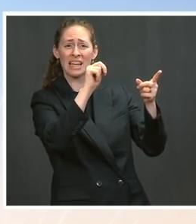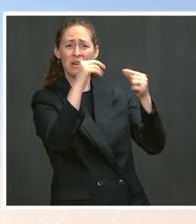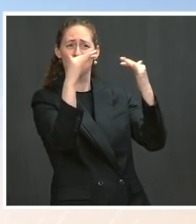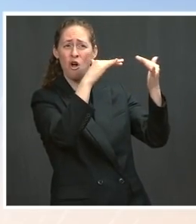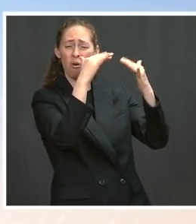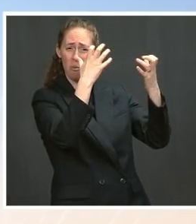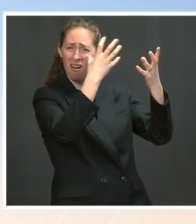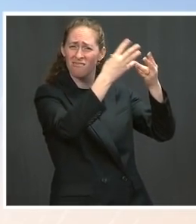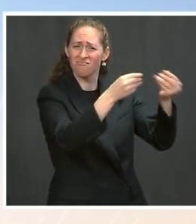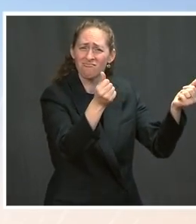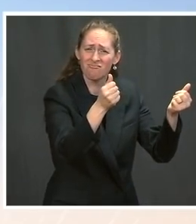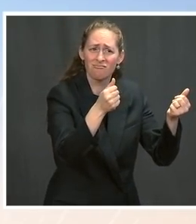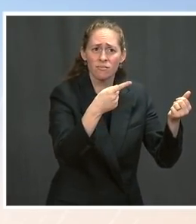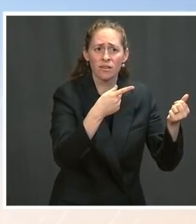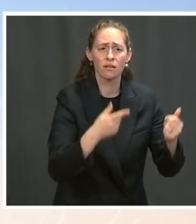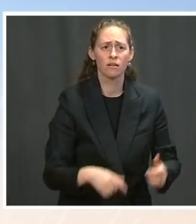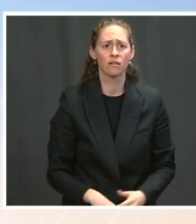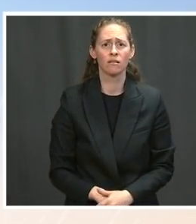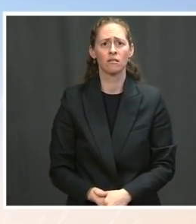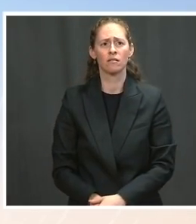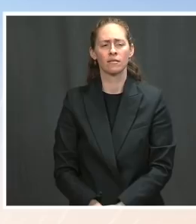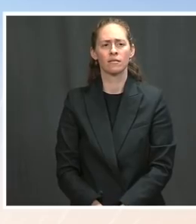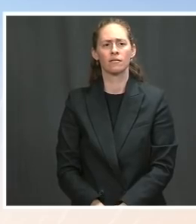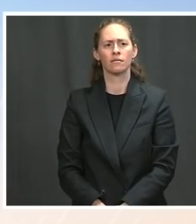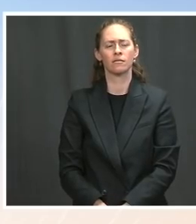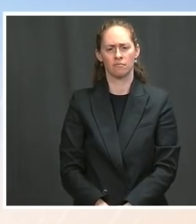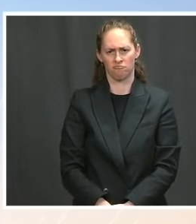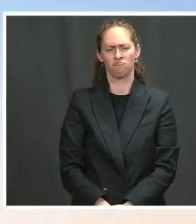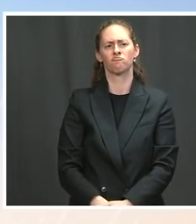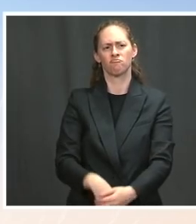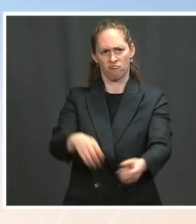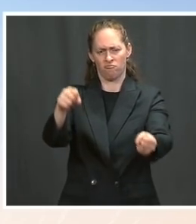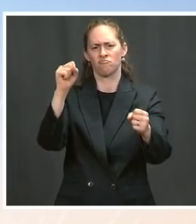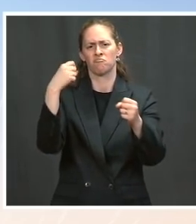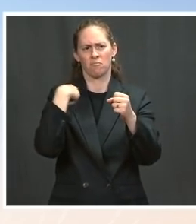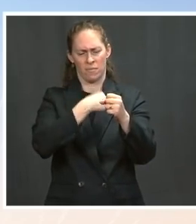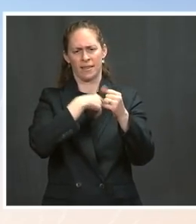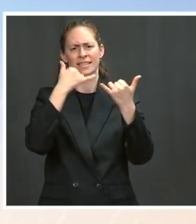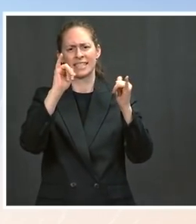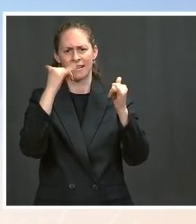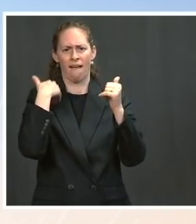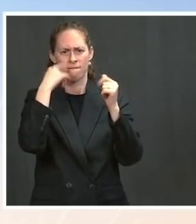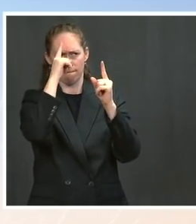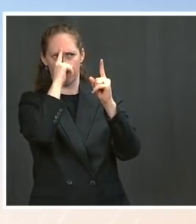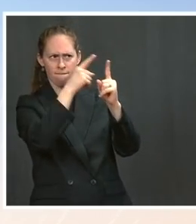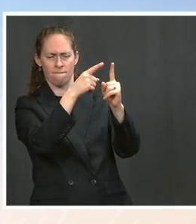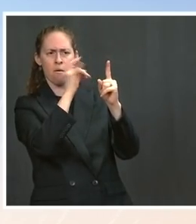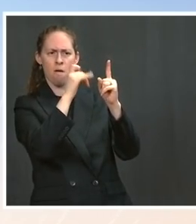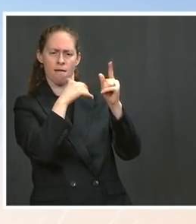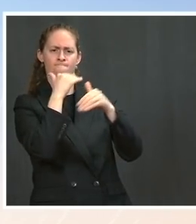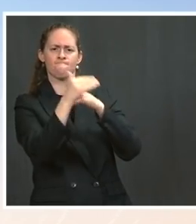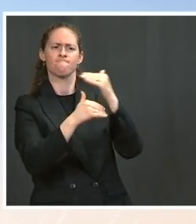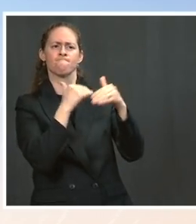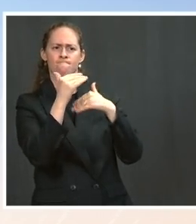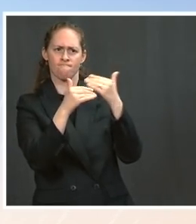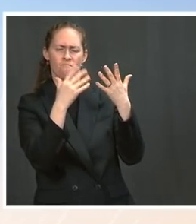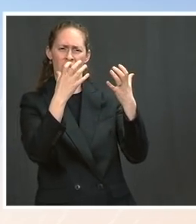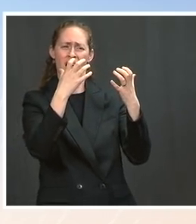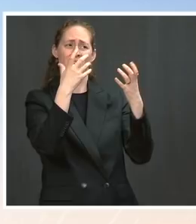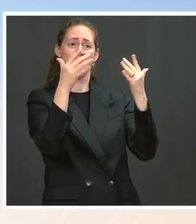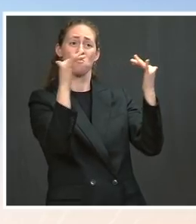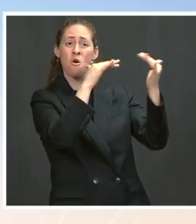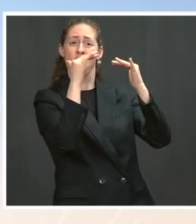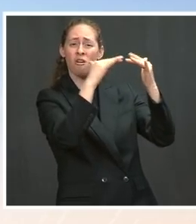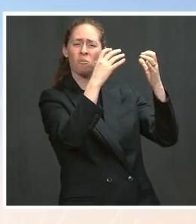No, we still are moving toward — moving forward on our path. Obviously, we want to get to a point where there is stability, where there